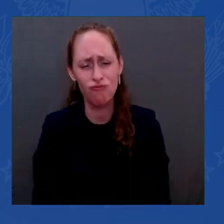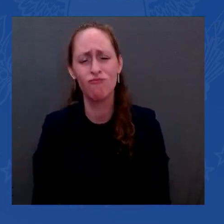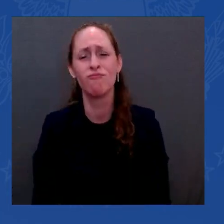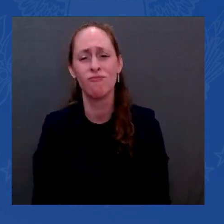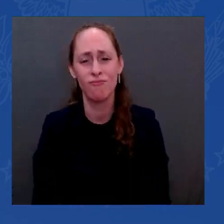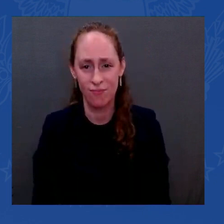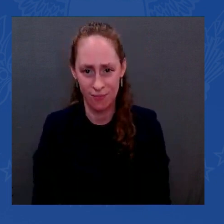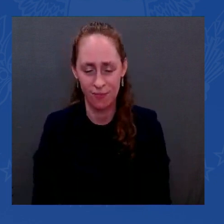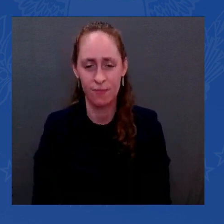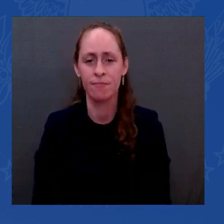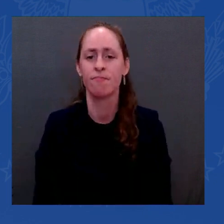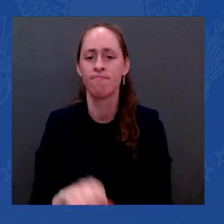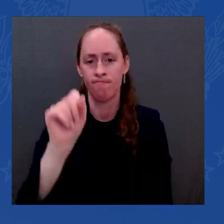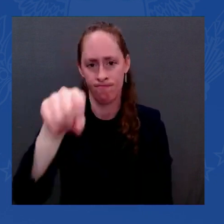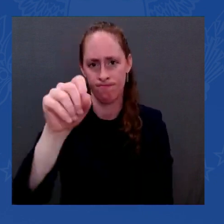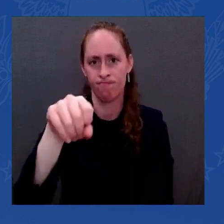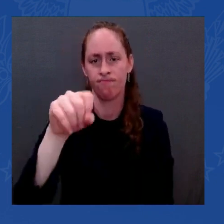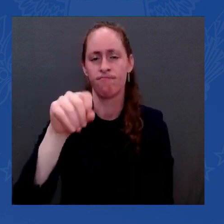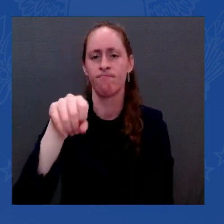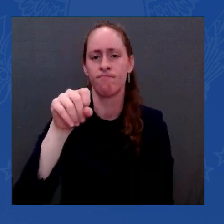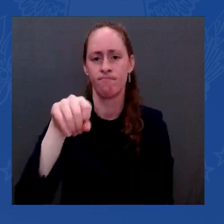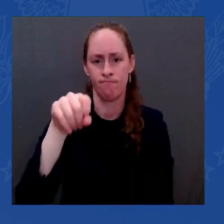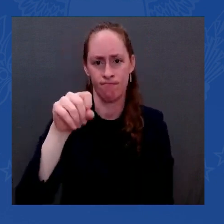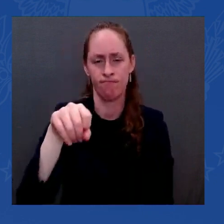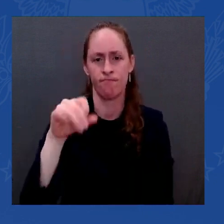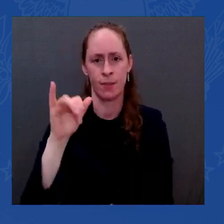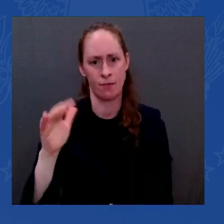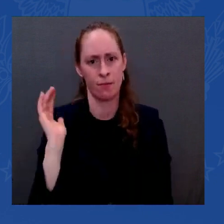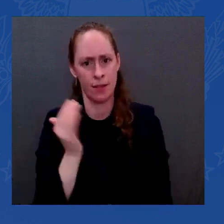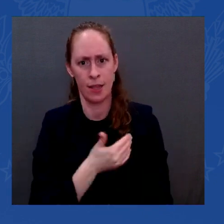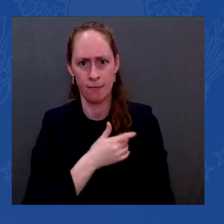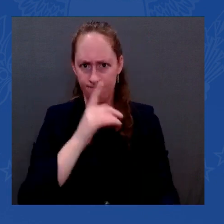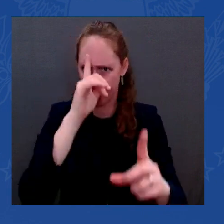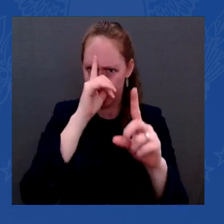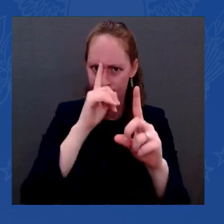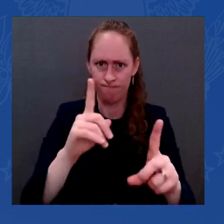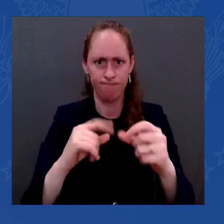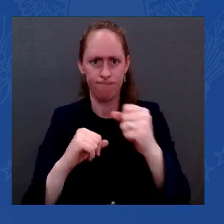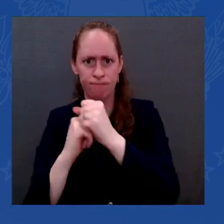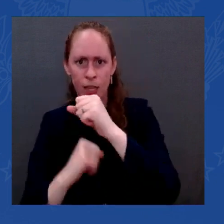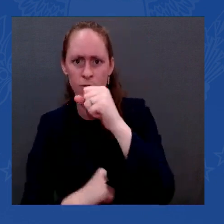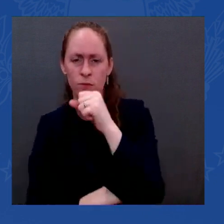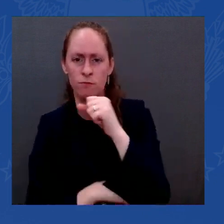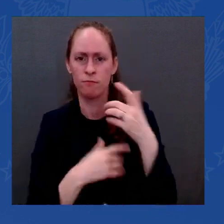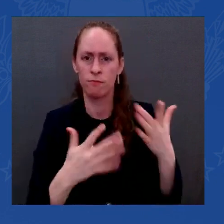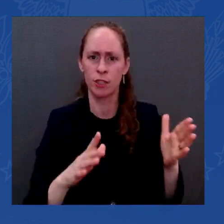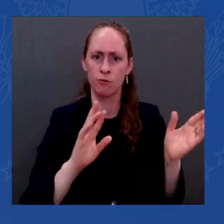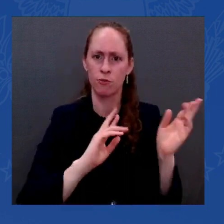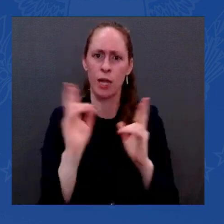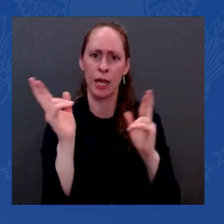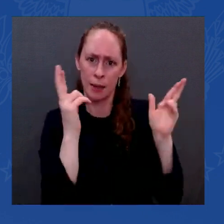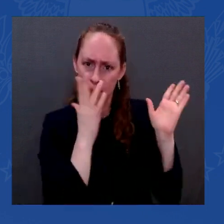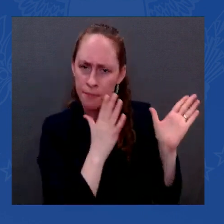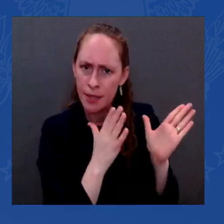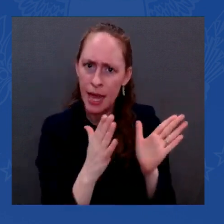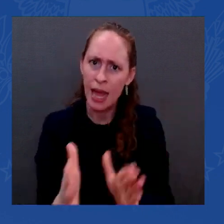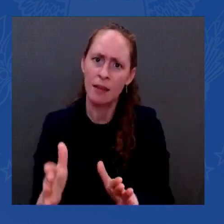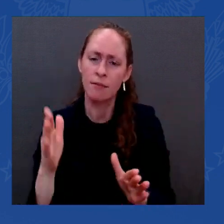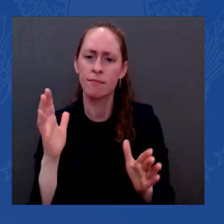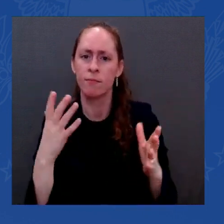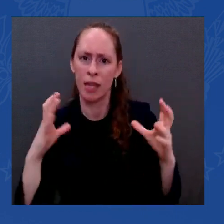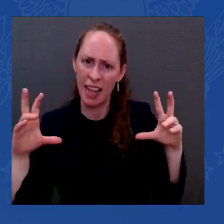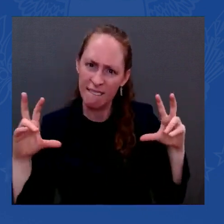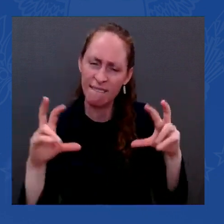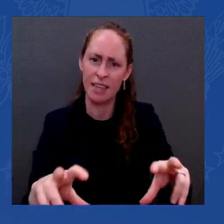magnetics facility that we are building. And so I think the really important thing here is we are investing across the board, end-to-end, exactly